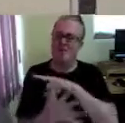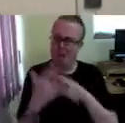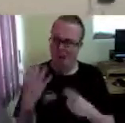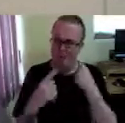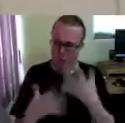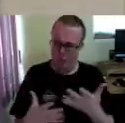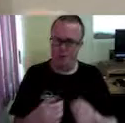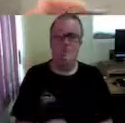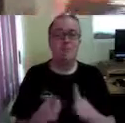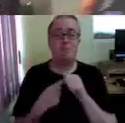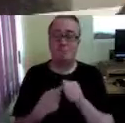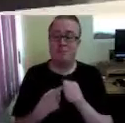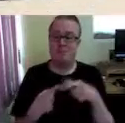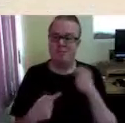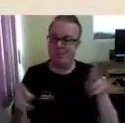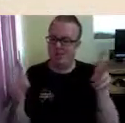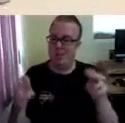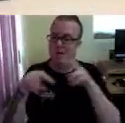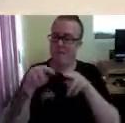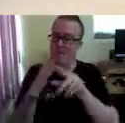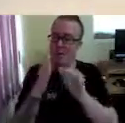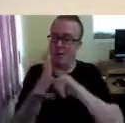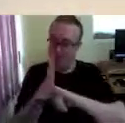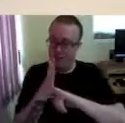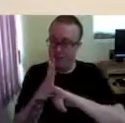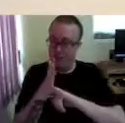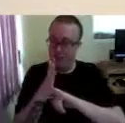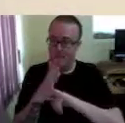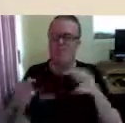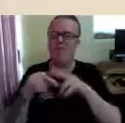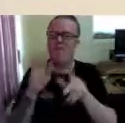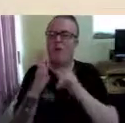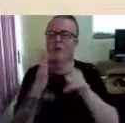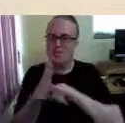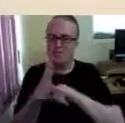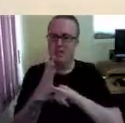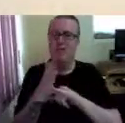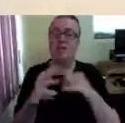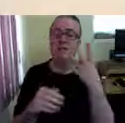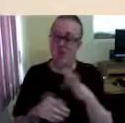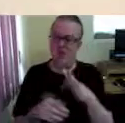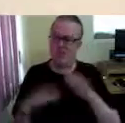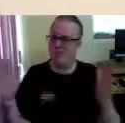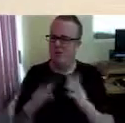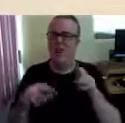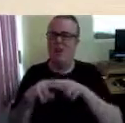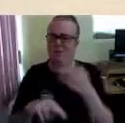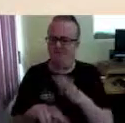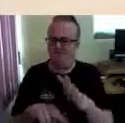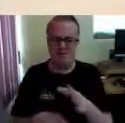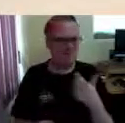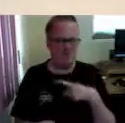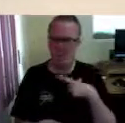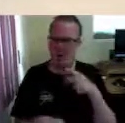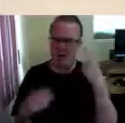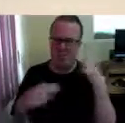of all, I'm going to show you one called a Focus. This is called a Focus 40. The reason why